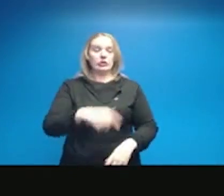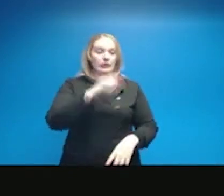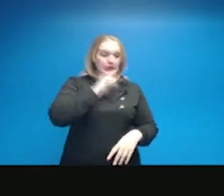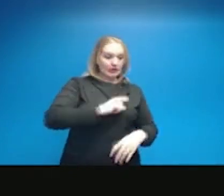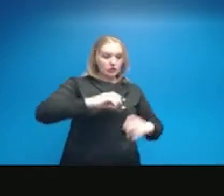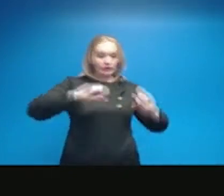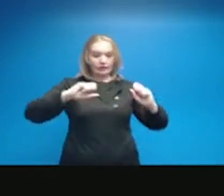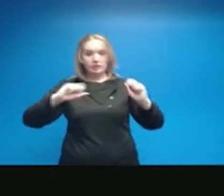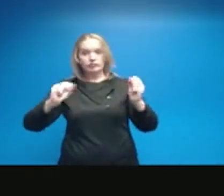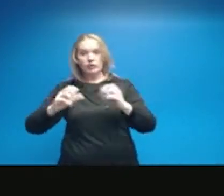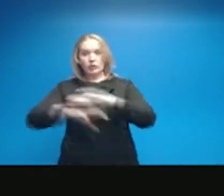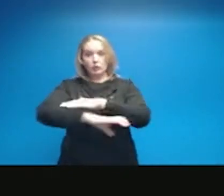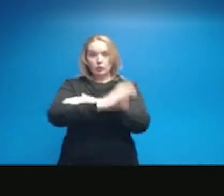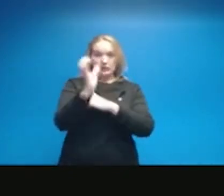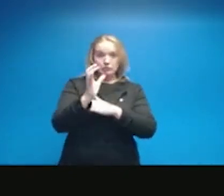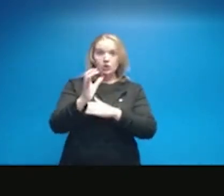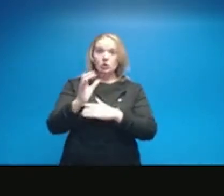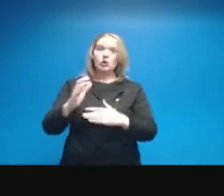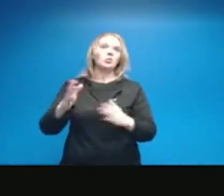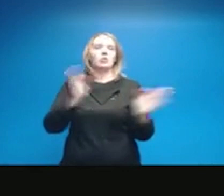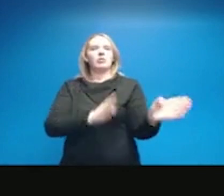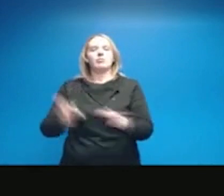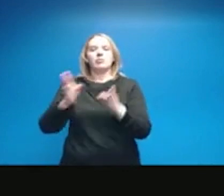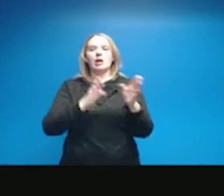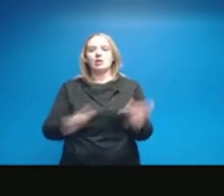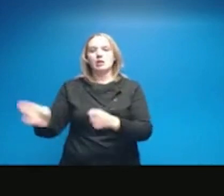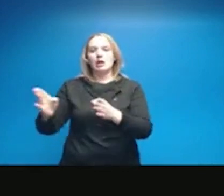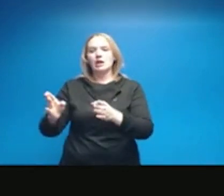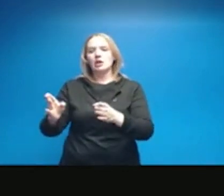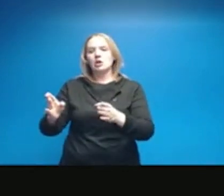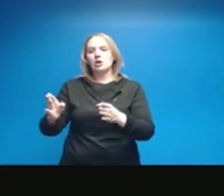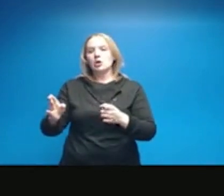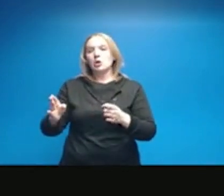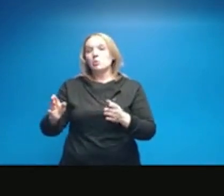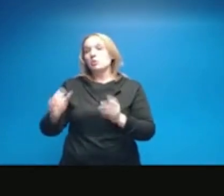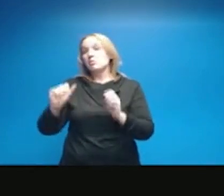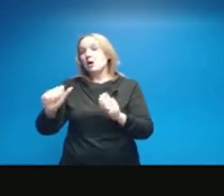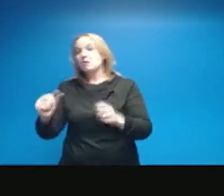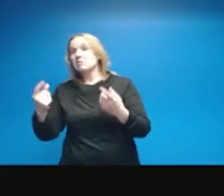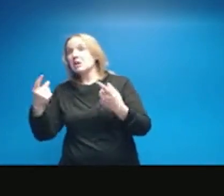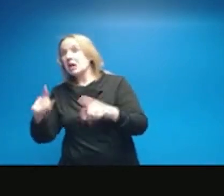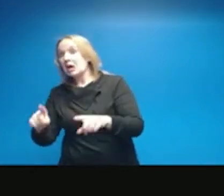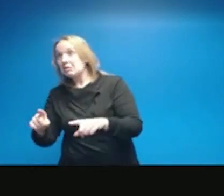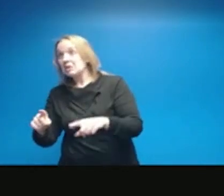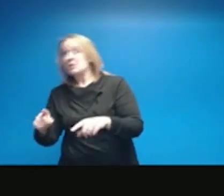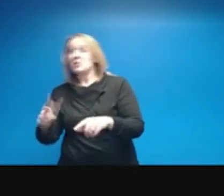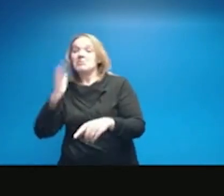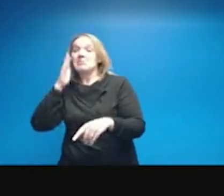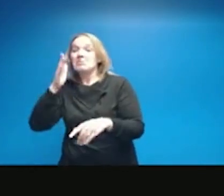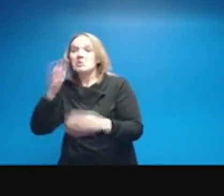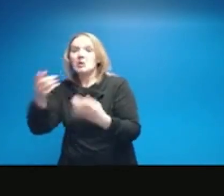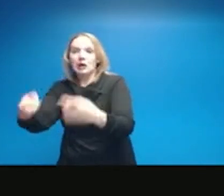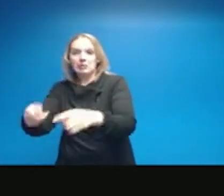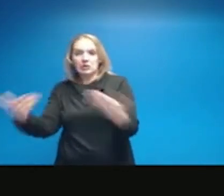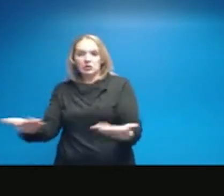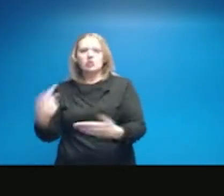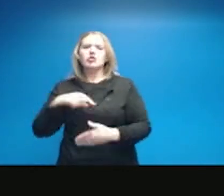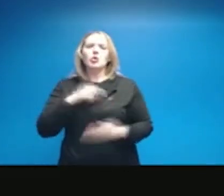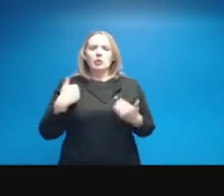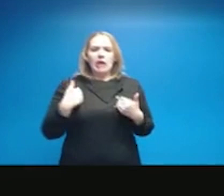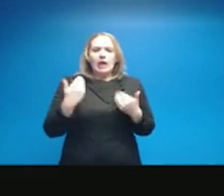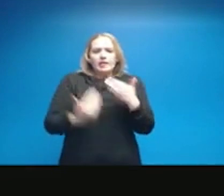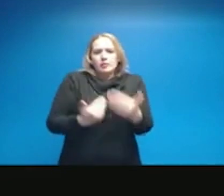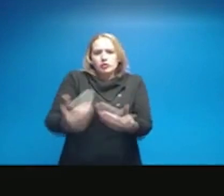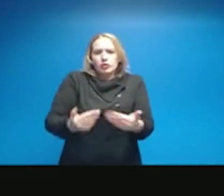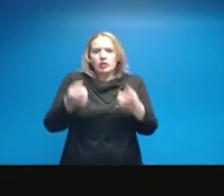against events like what could have happened or still could happen here. So, we have a number of procedures to make sure that our vehicles,